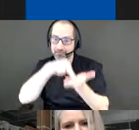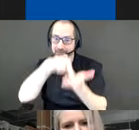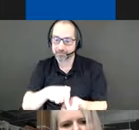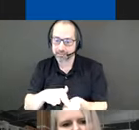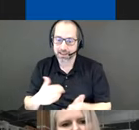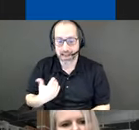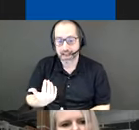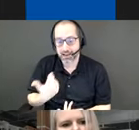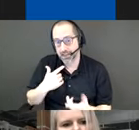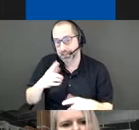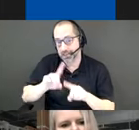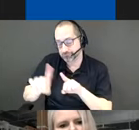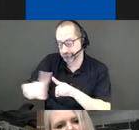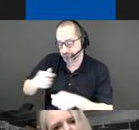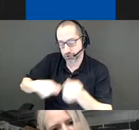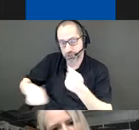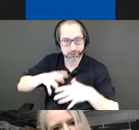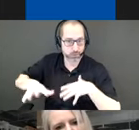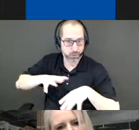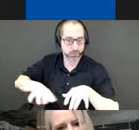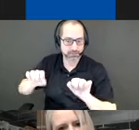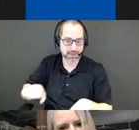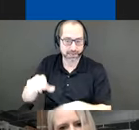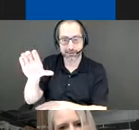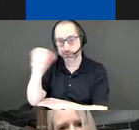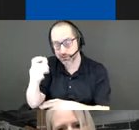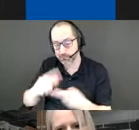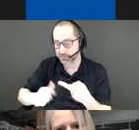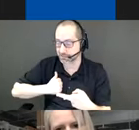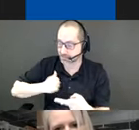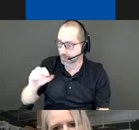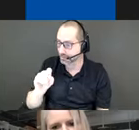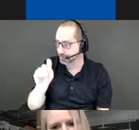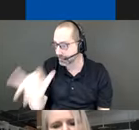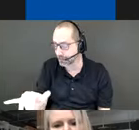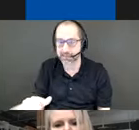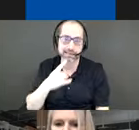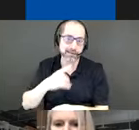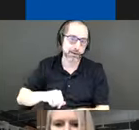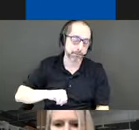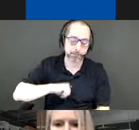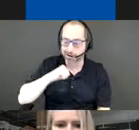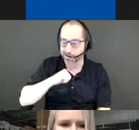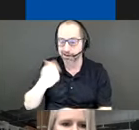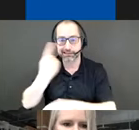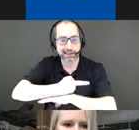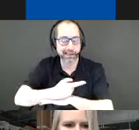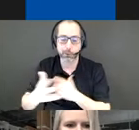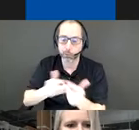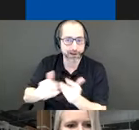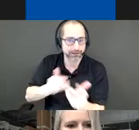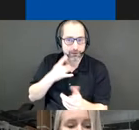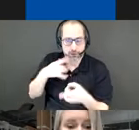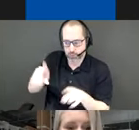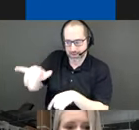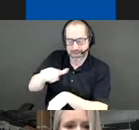be wearing at the time. So whether it's Christmas, Canada Day, Pride, or another occasion on the waterfront, there is plenty of potential for the